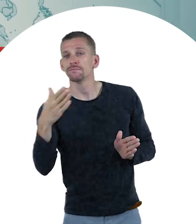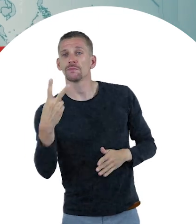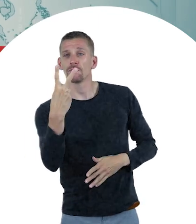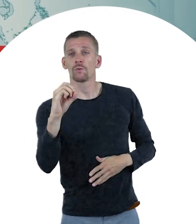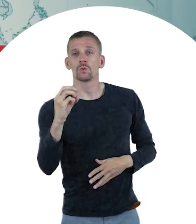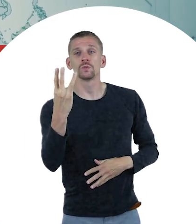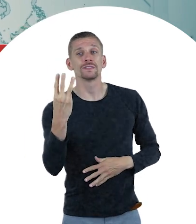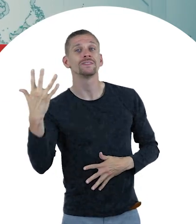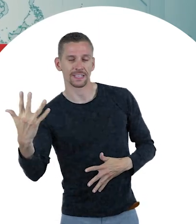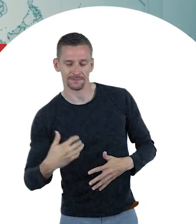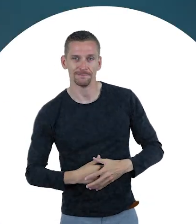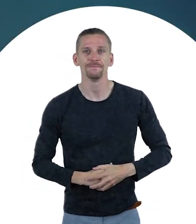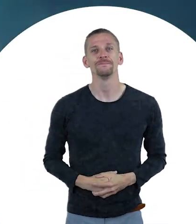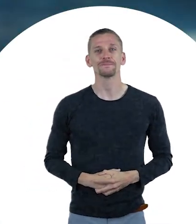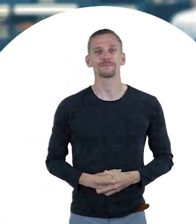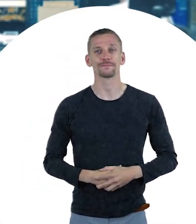2035.